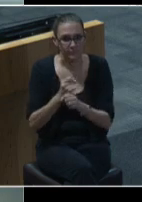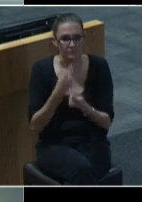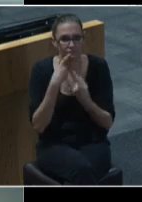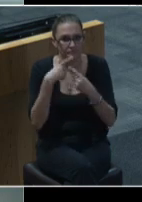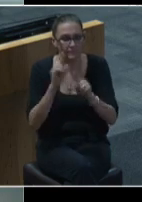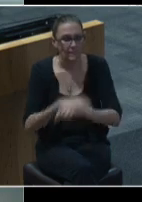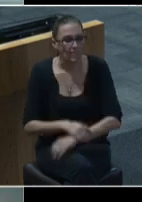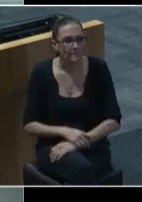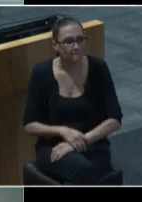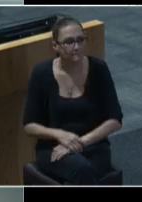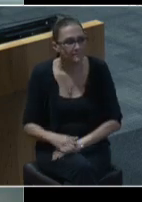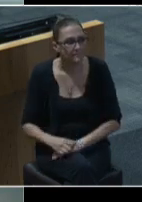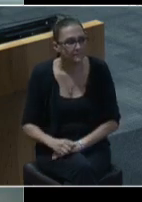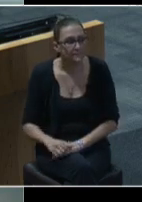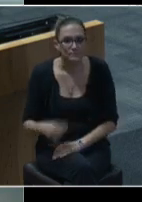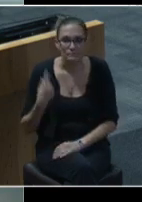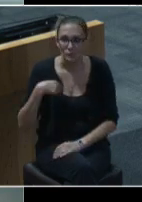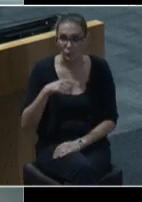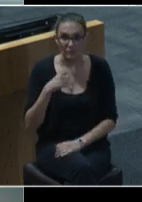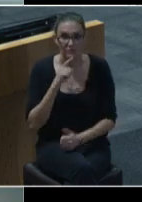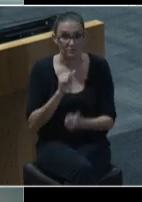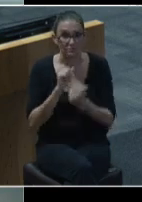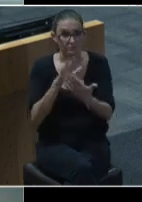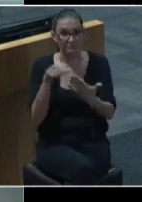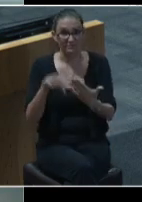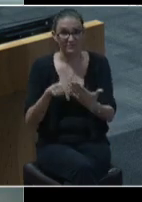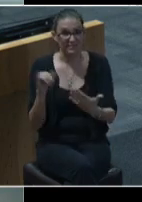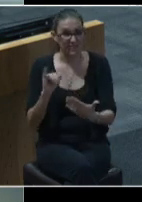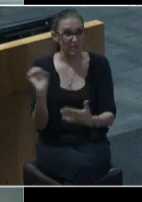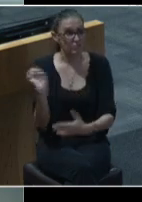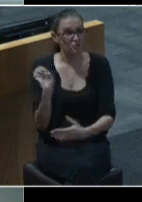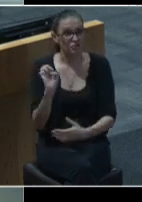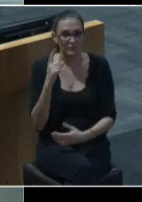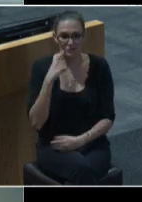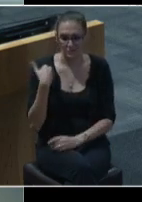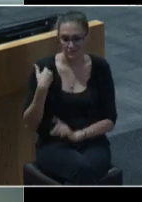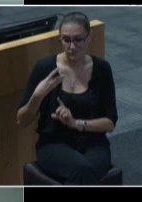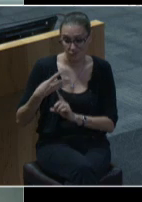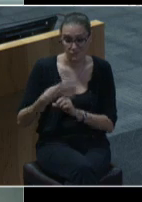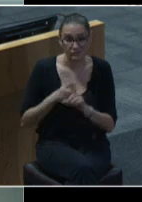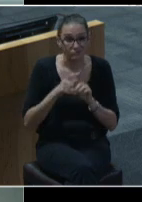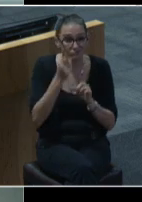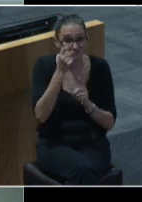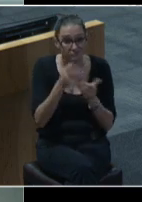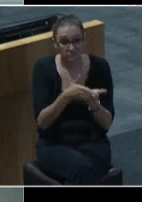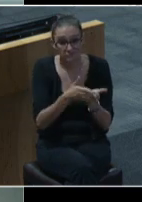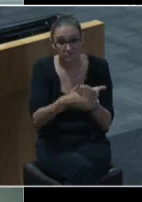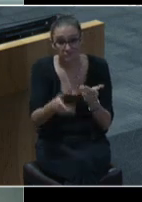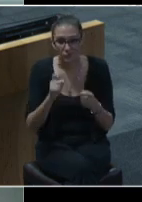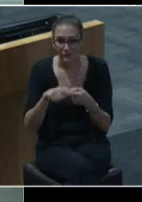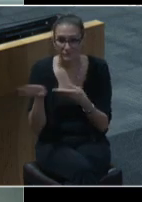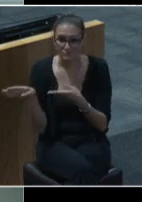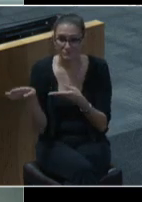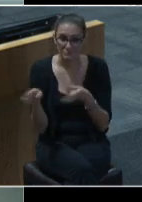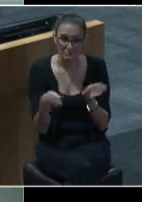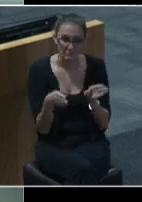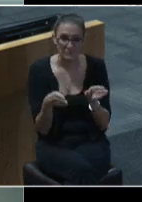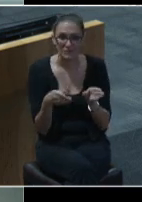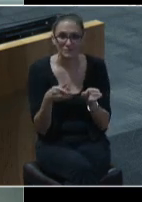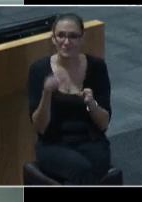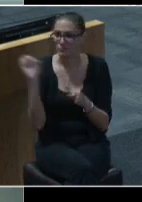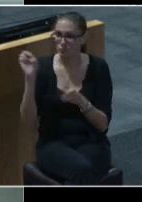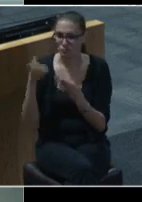we've been in emergency mode for the last four months and eventually we will need to shift to a sustained response now